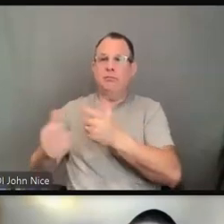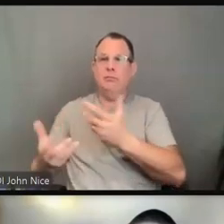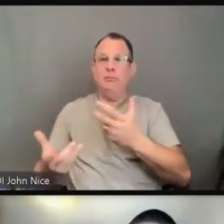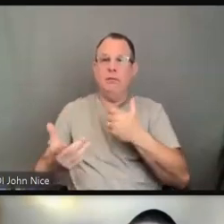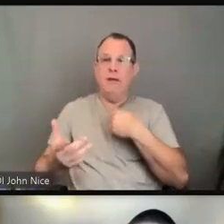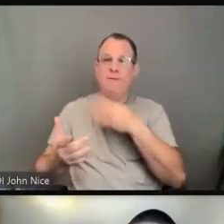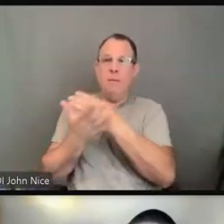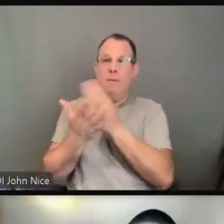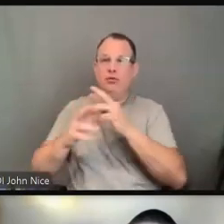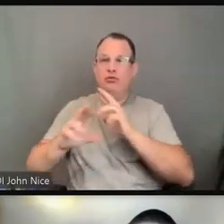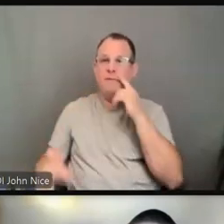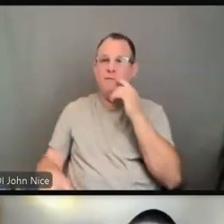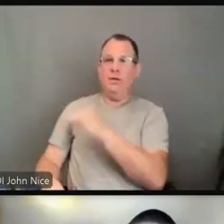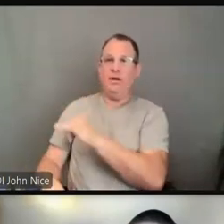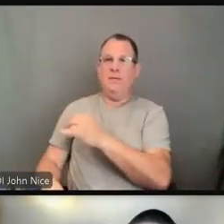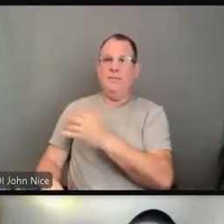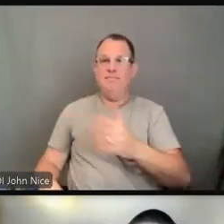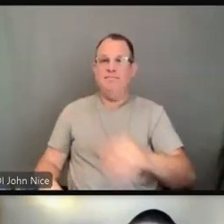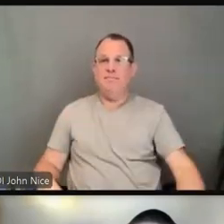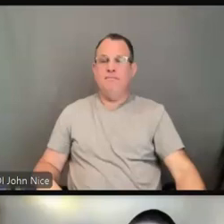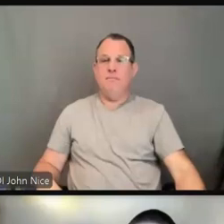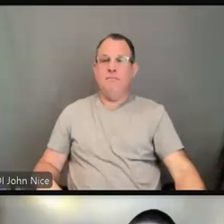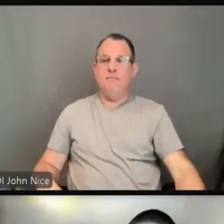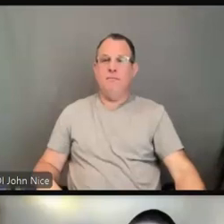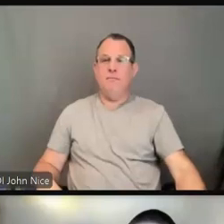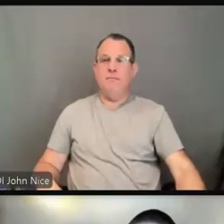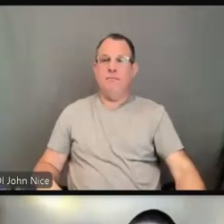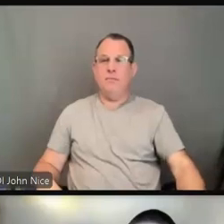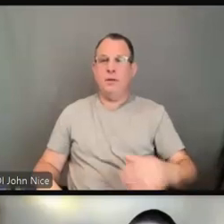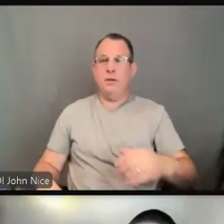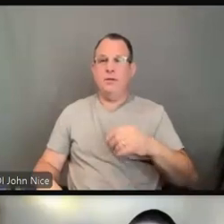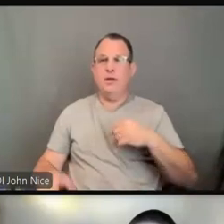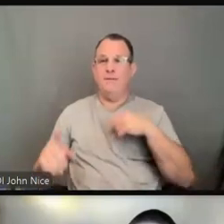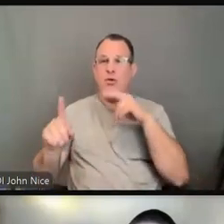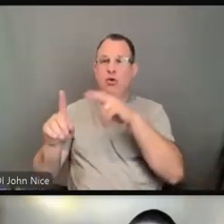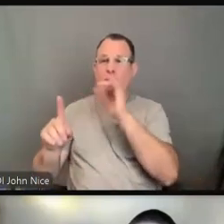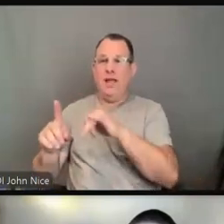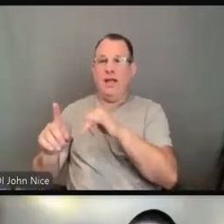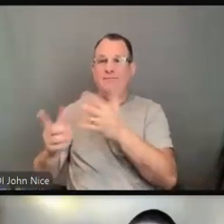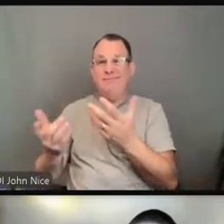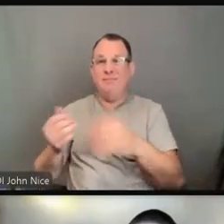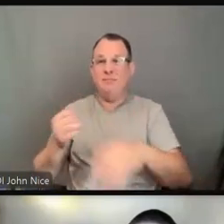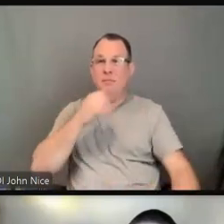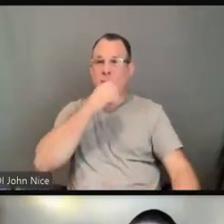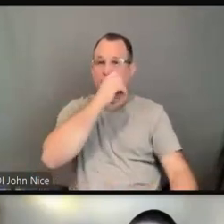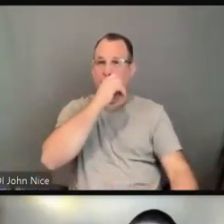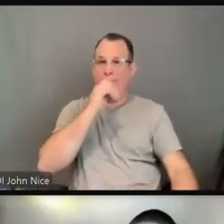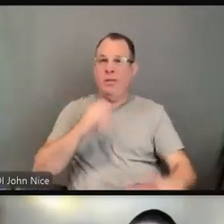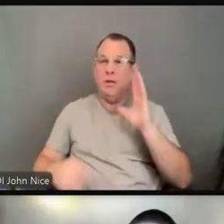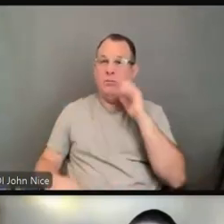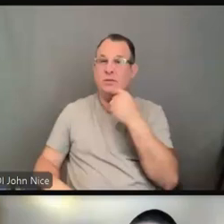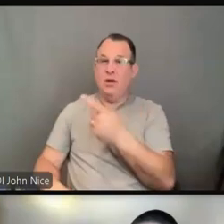So that is what I would look to if I were trying to answer that question. I would say, what do you already do?